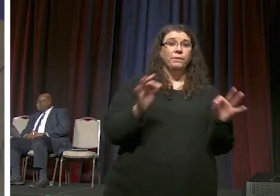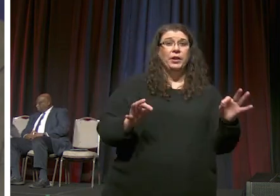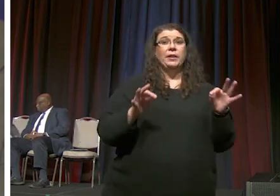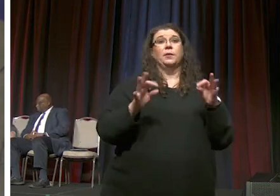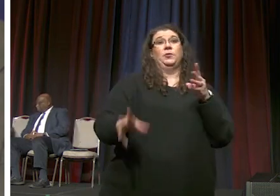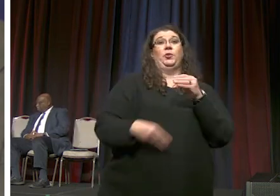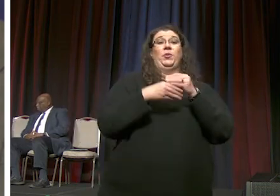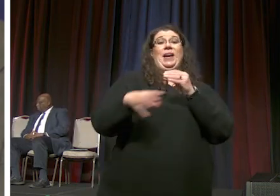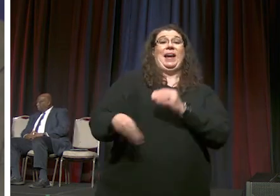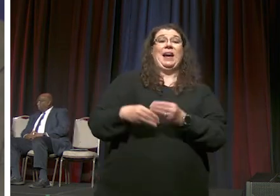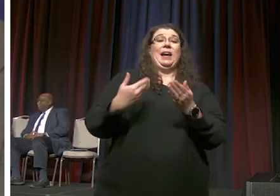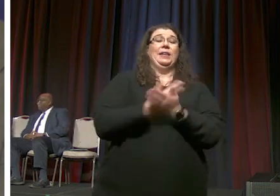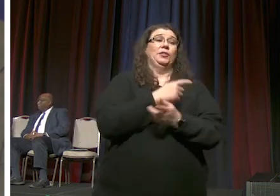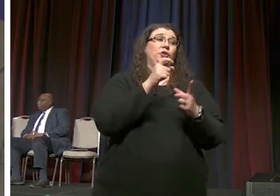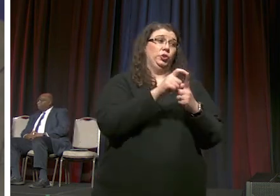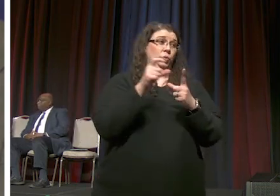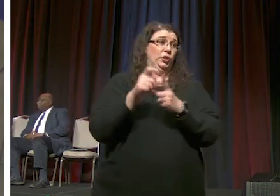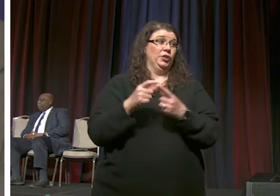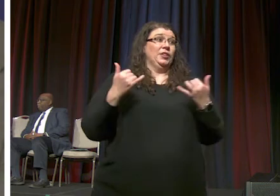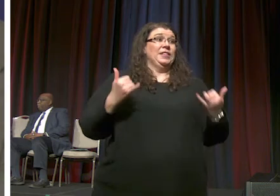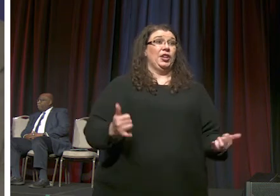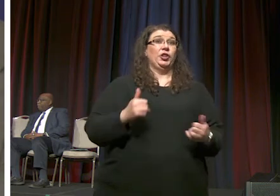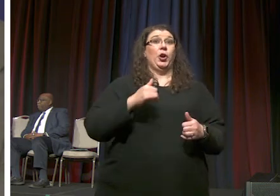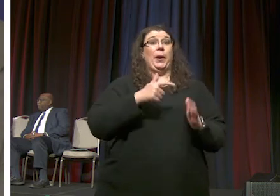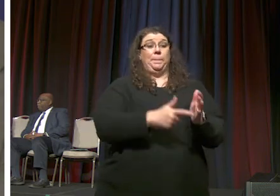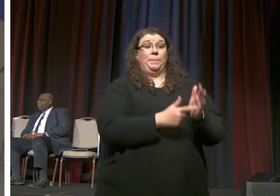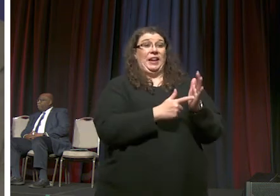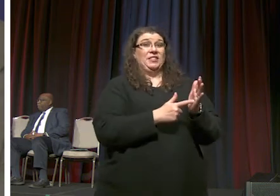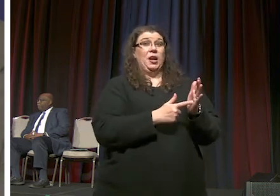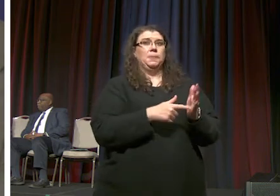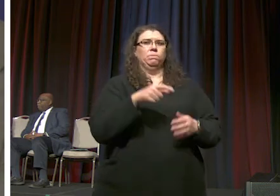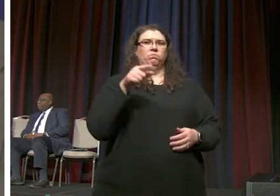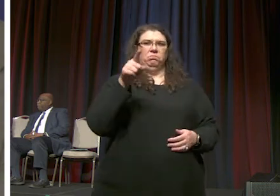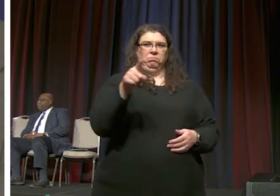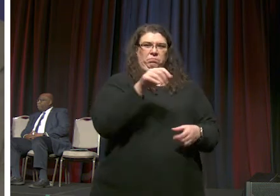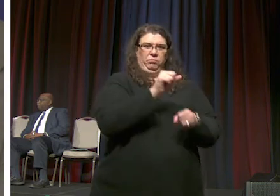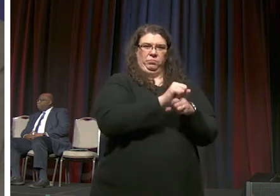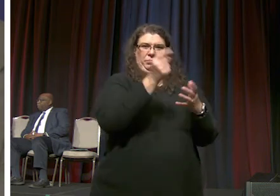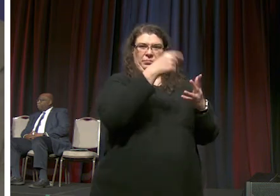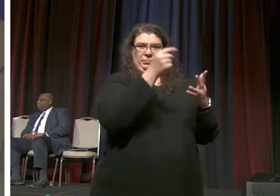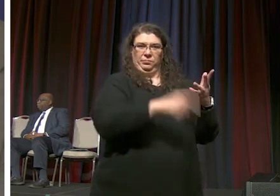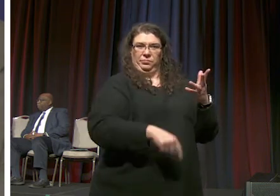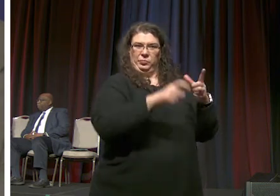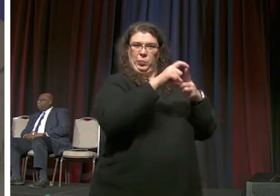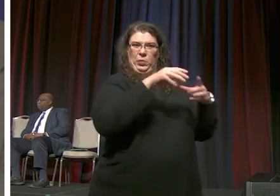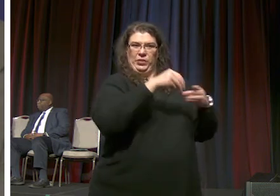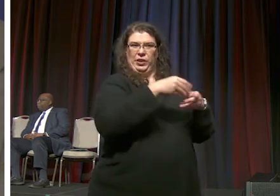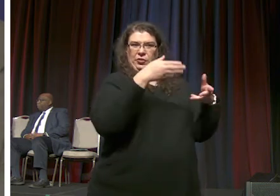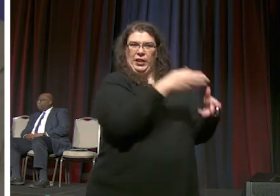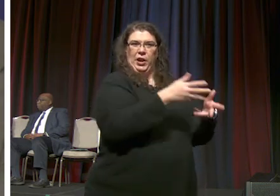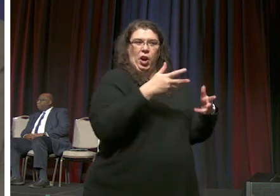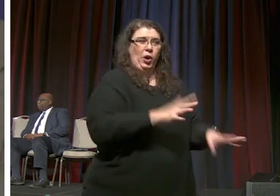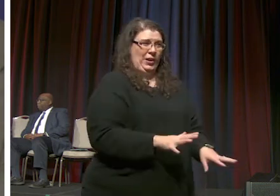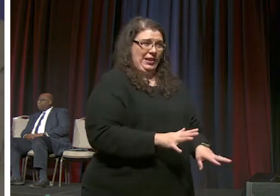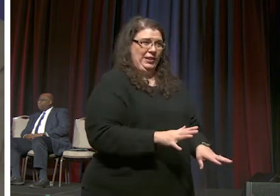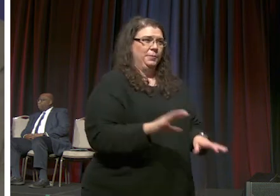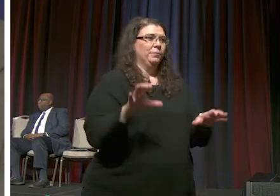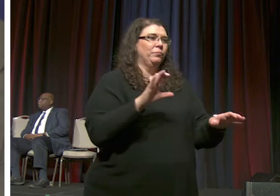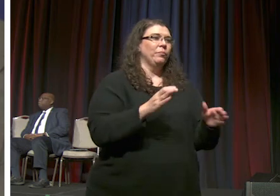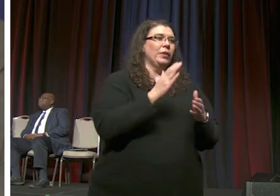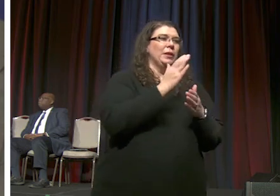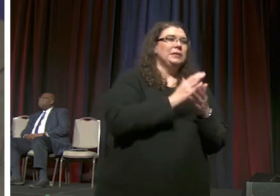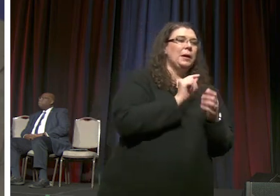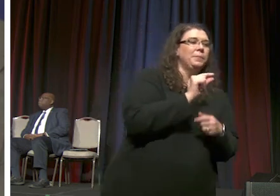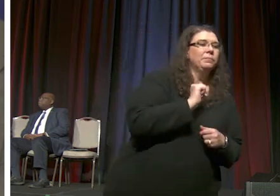words because our current mandate only allowed us to work with the words in the current book of discipline and to move some